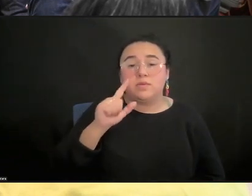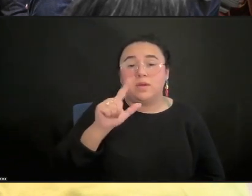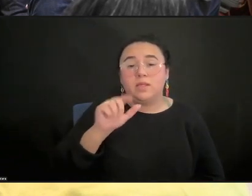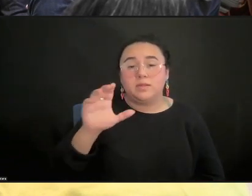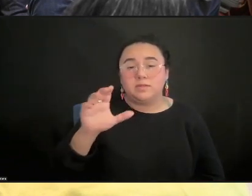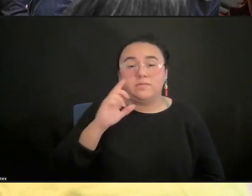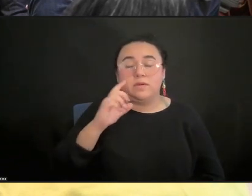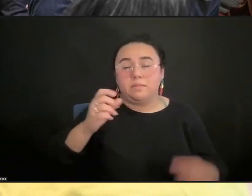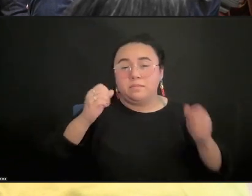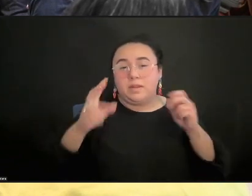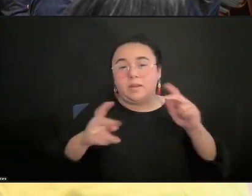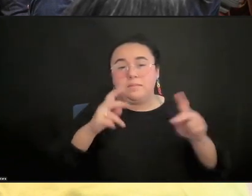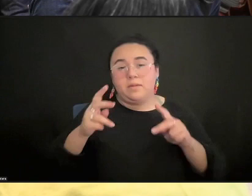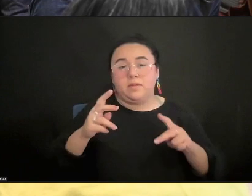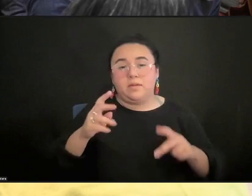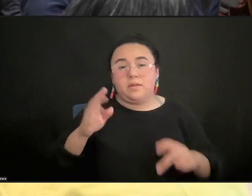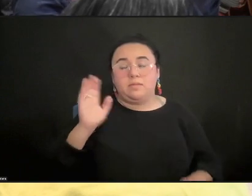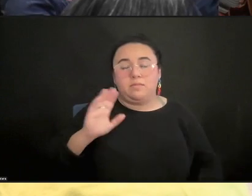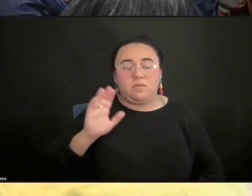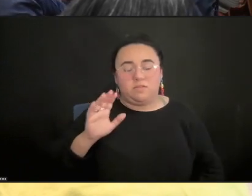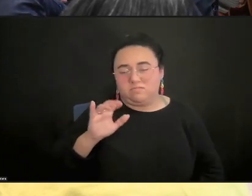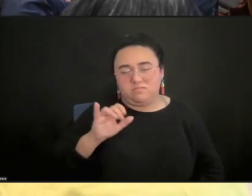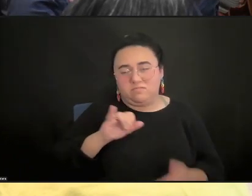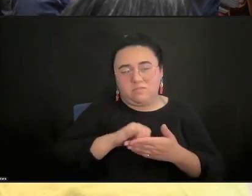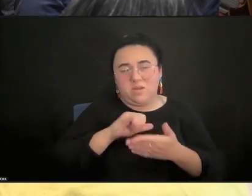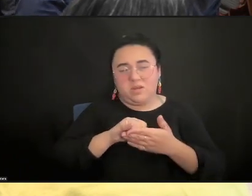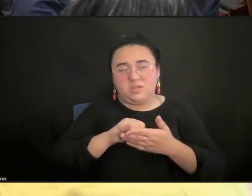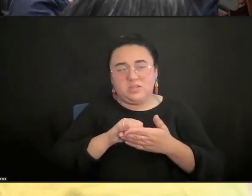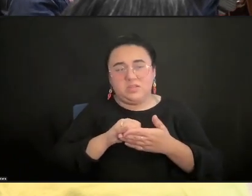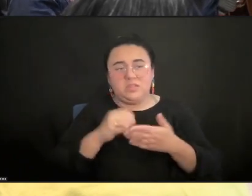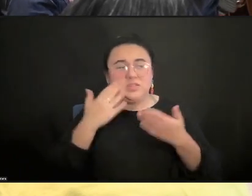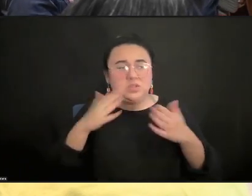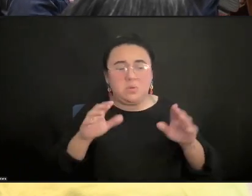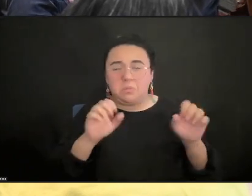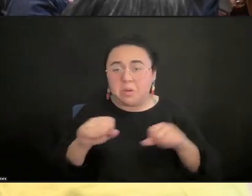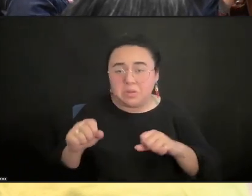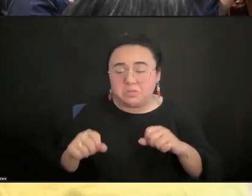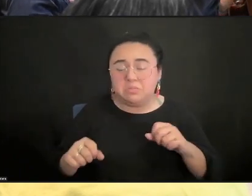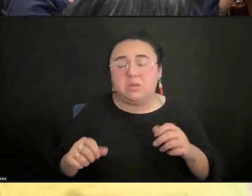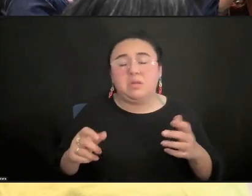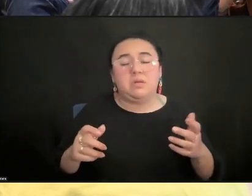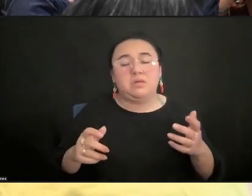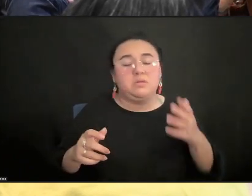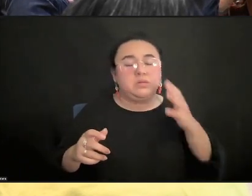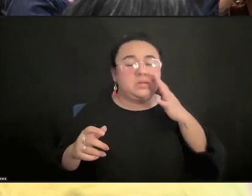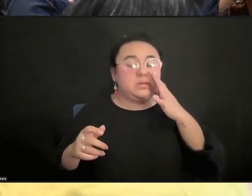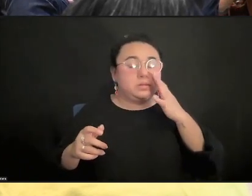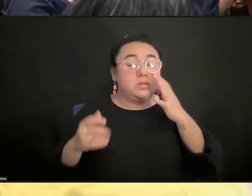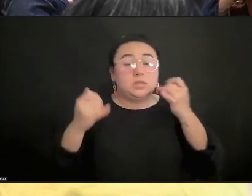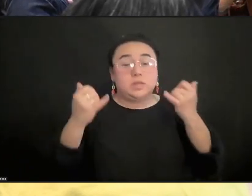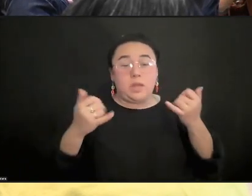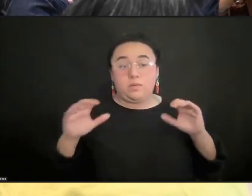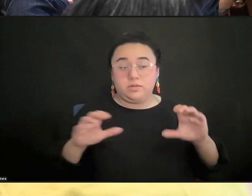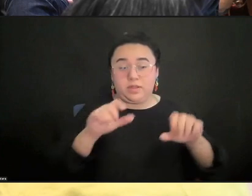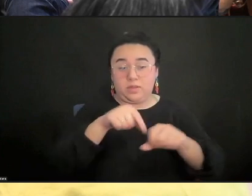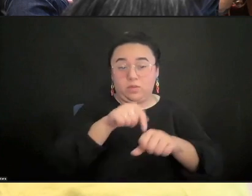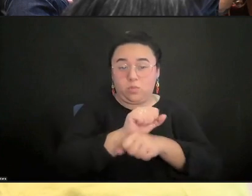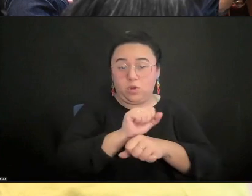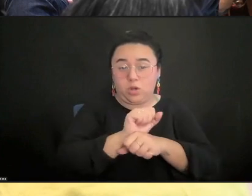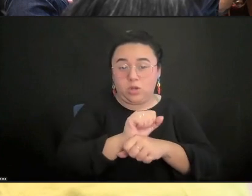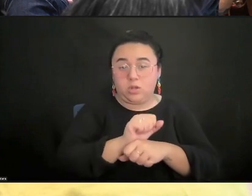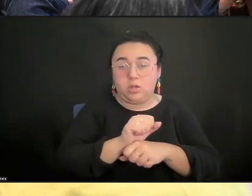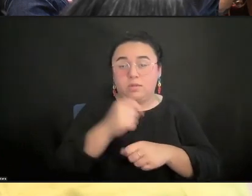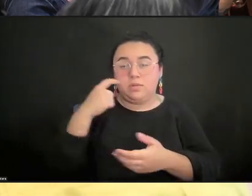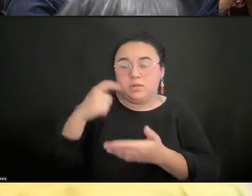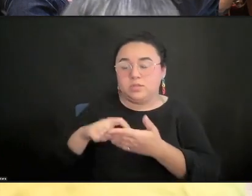people, that was anathema. It was something that they didn't know was even possible. And as we've done this work at Mellon, and I want to acknowledge my